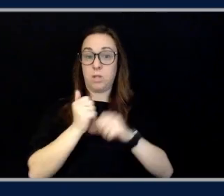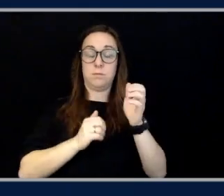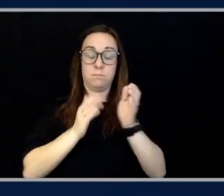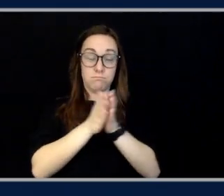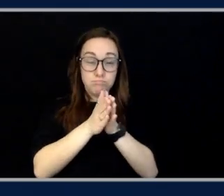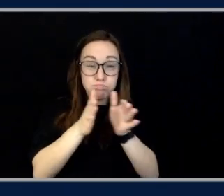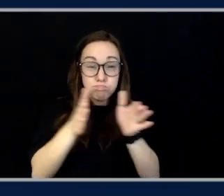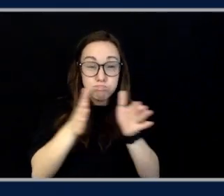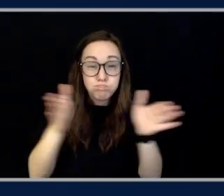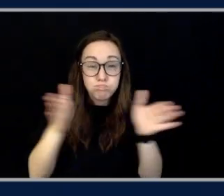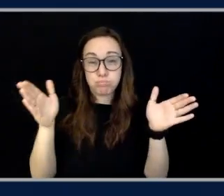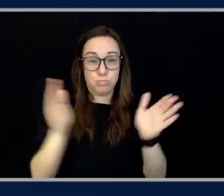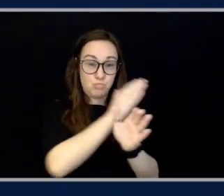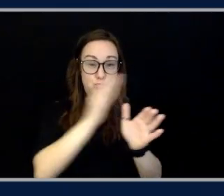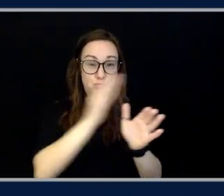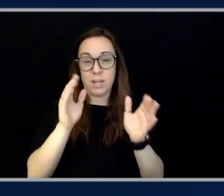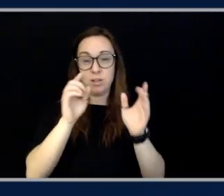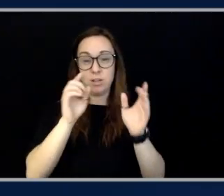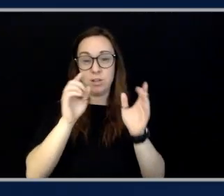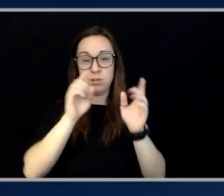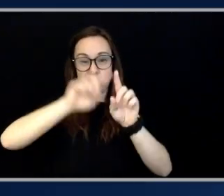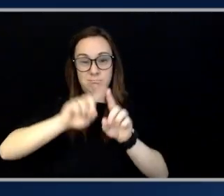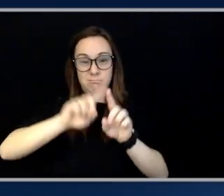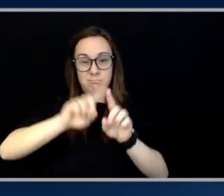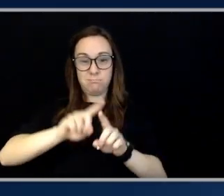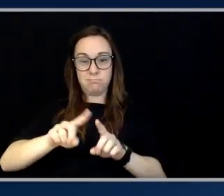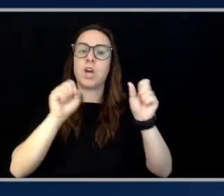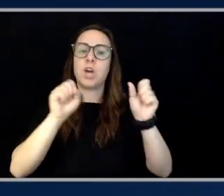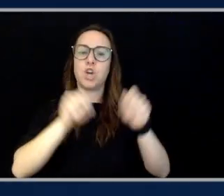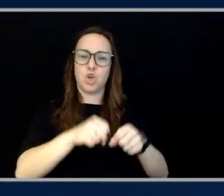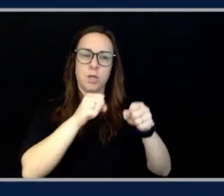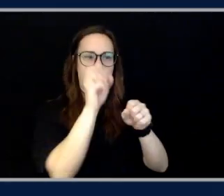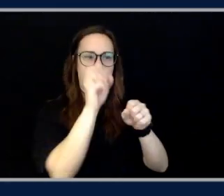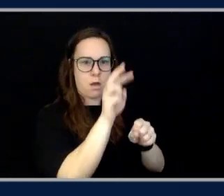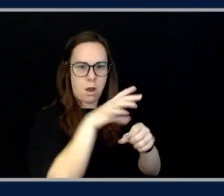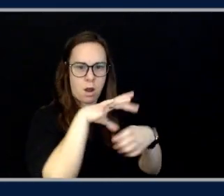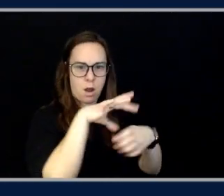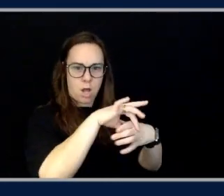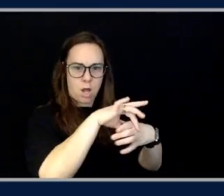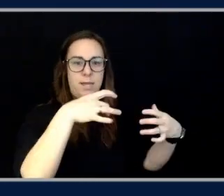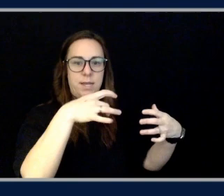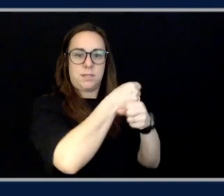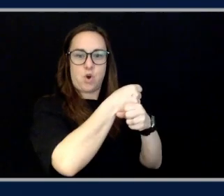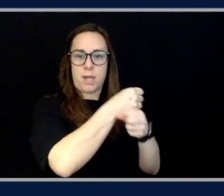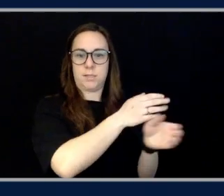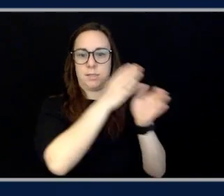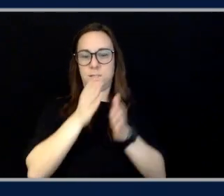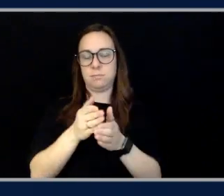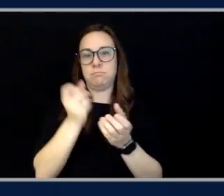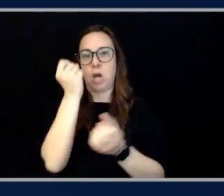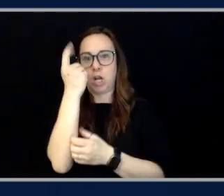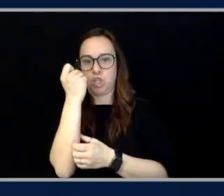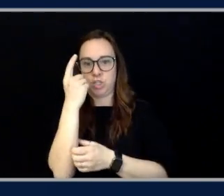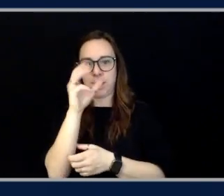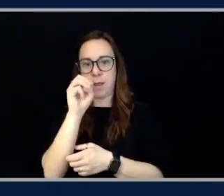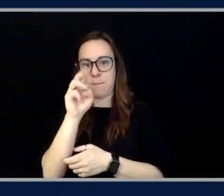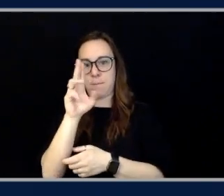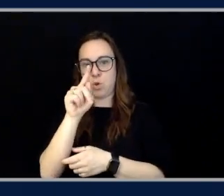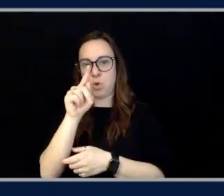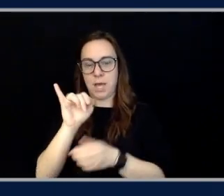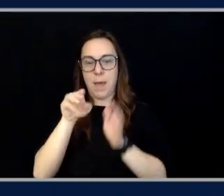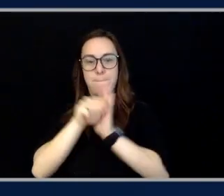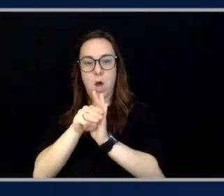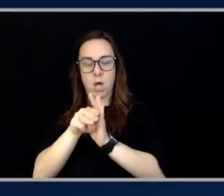simple use cases like summarization of content. It could be, you know, understanding multimodal documents. And like I said earlier, it could be